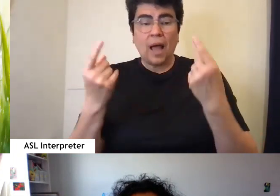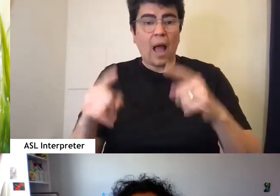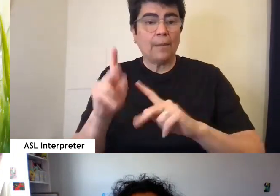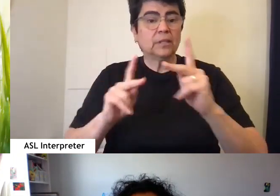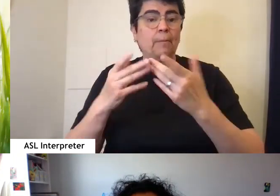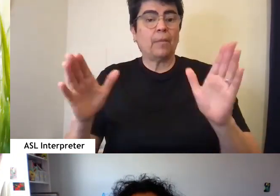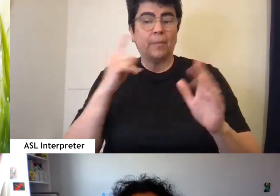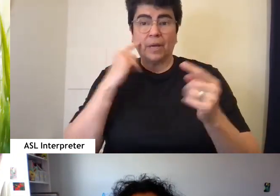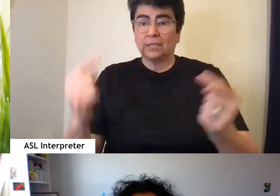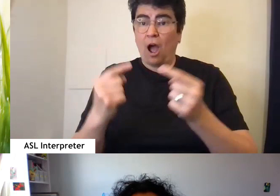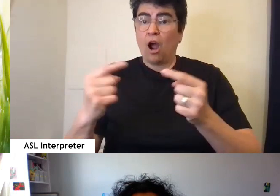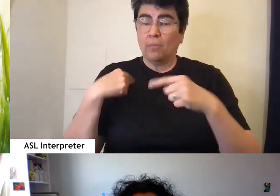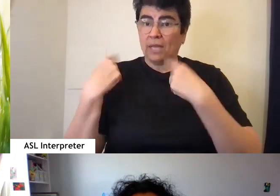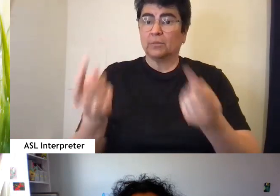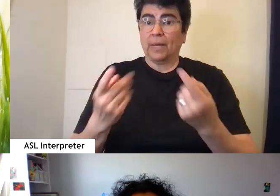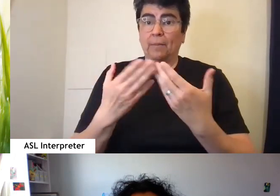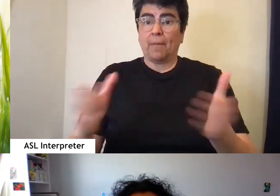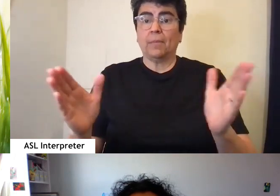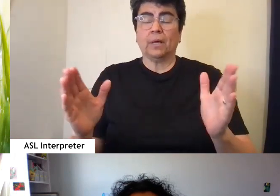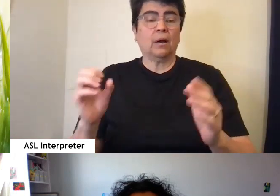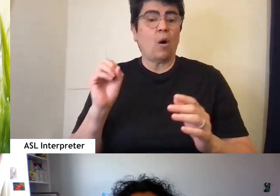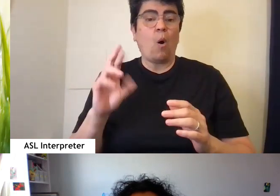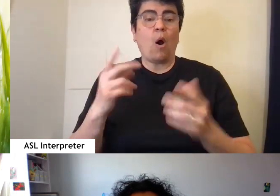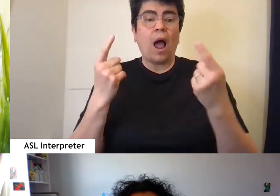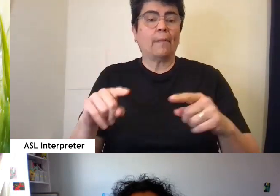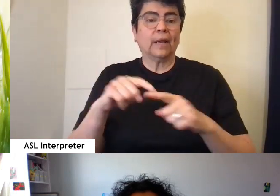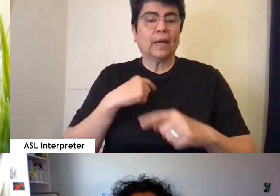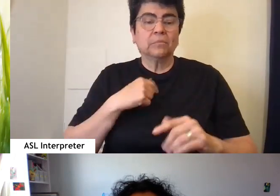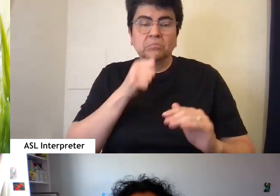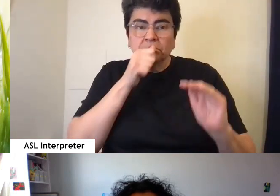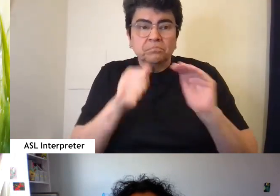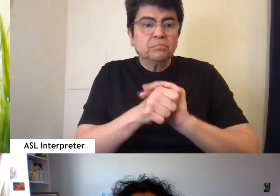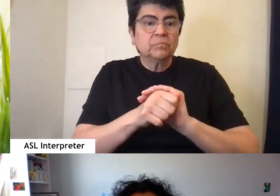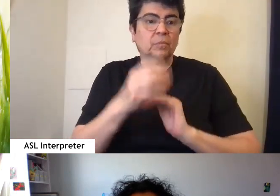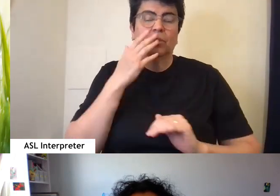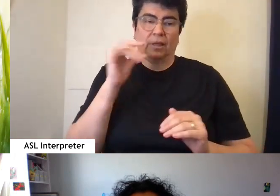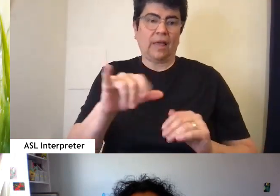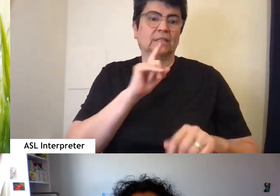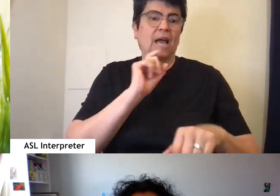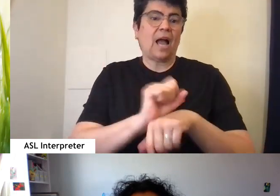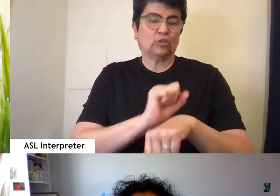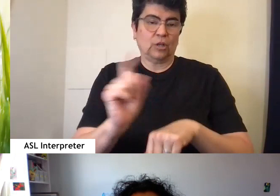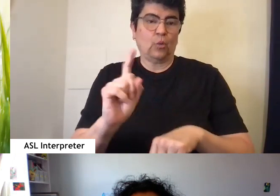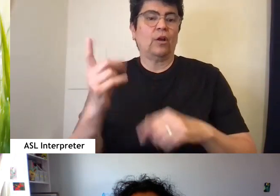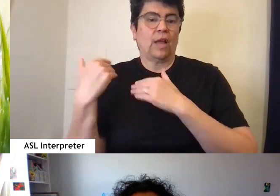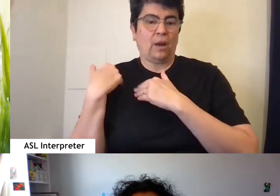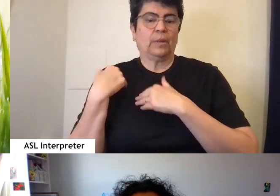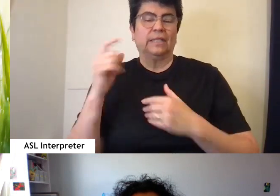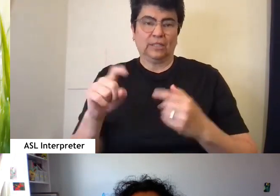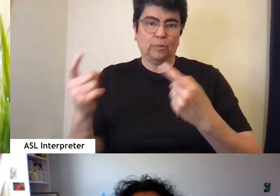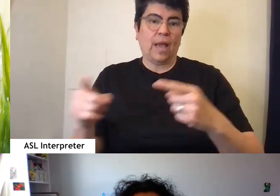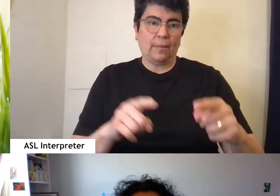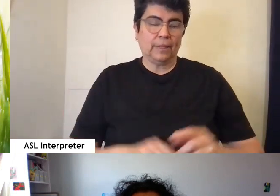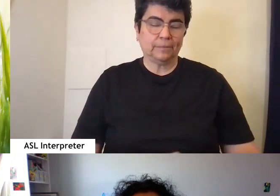because the harm has been public. Or whether that's happening in private. Because that's actually where the accountability needs to be happening.